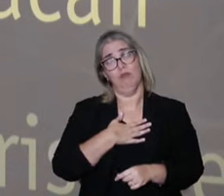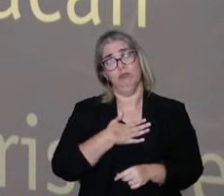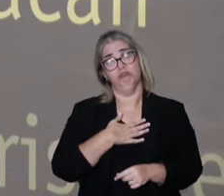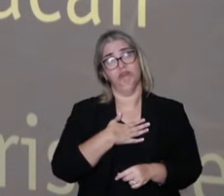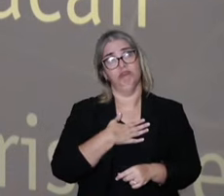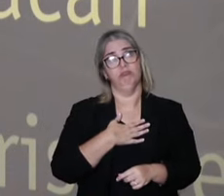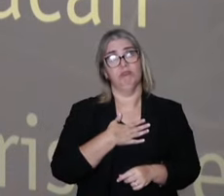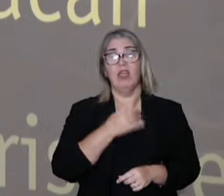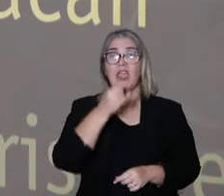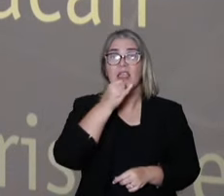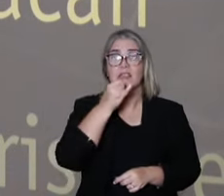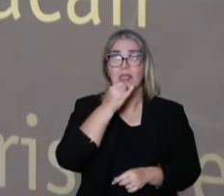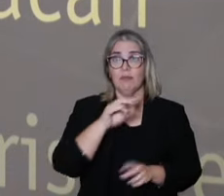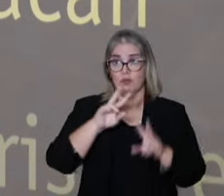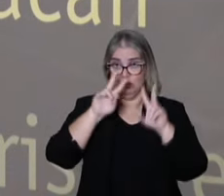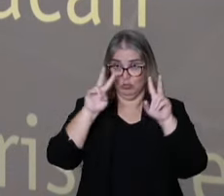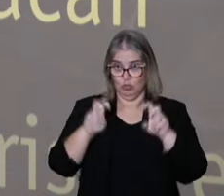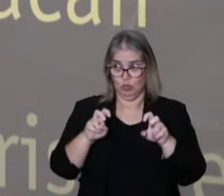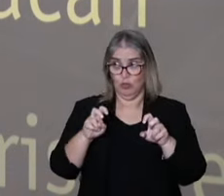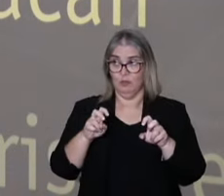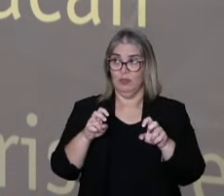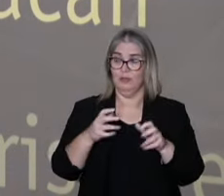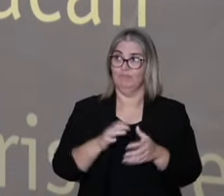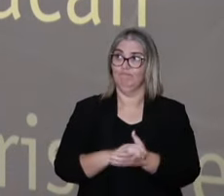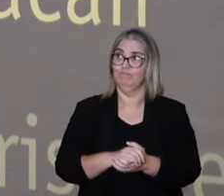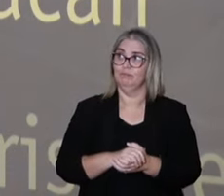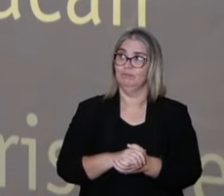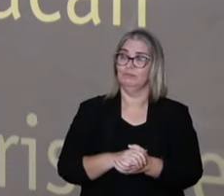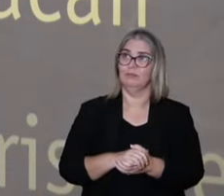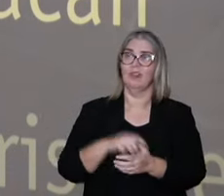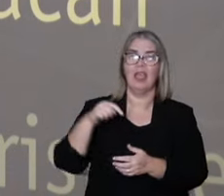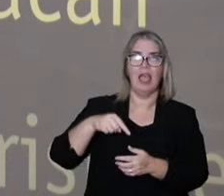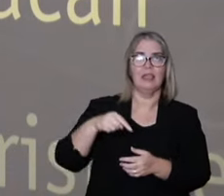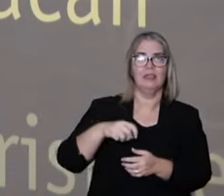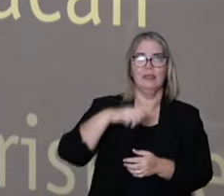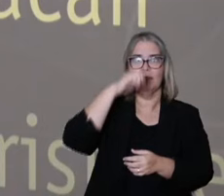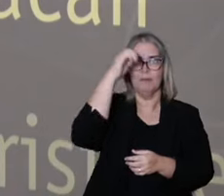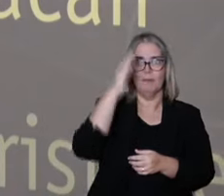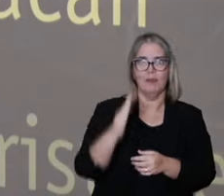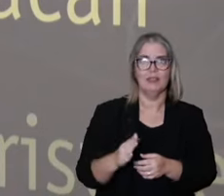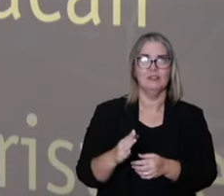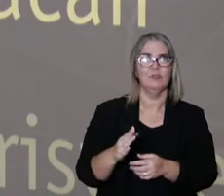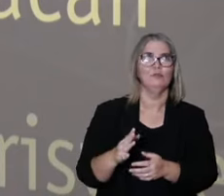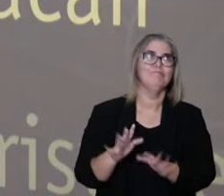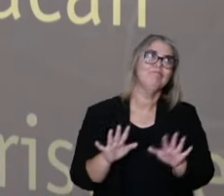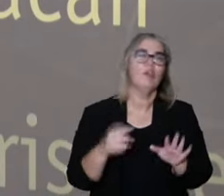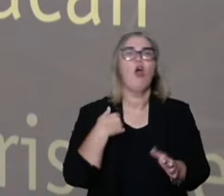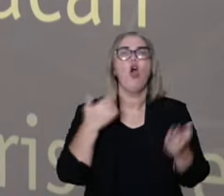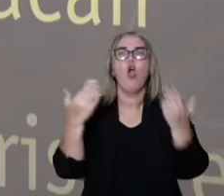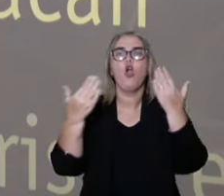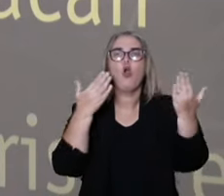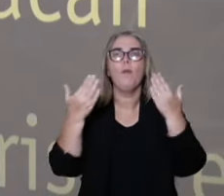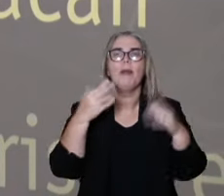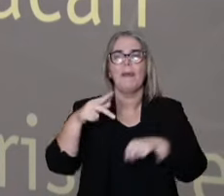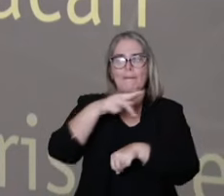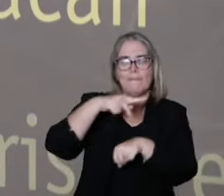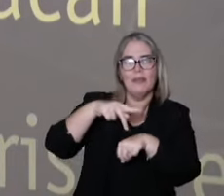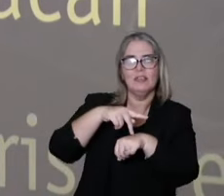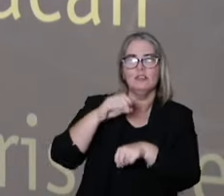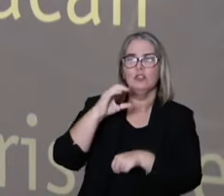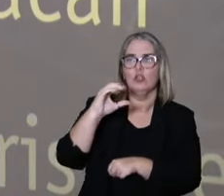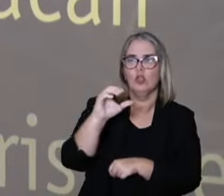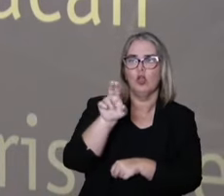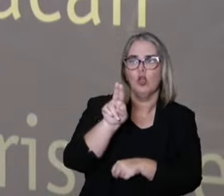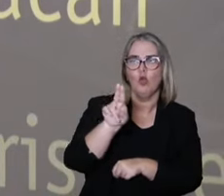And my example of the use of phytotherapy in the Western is the Cuba example.